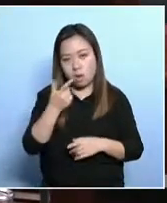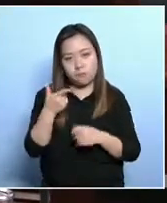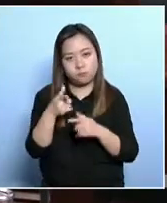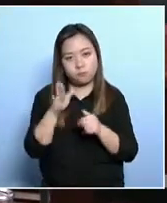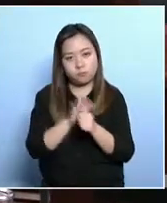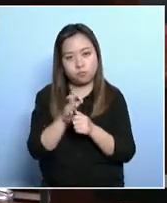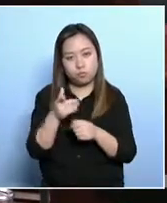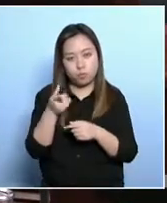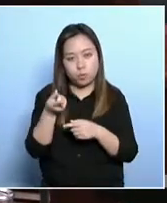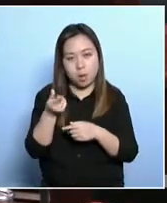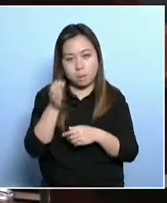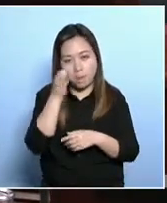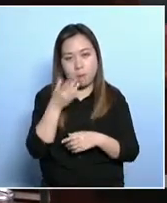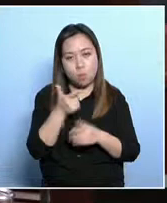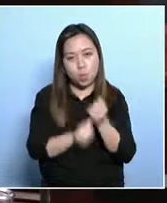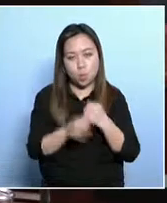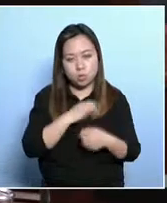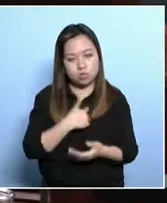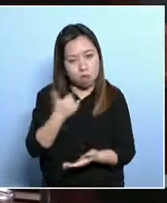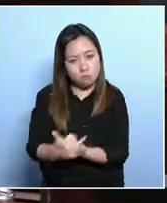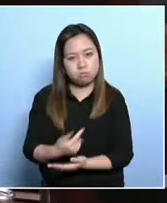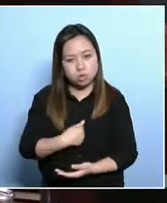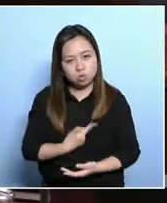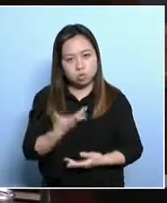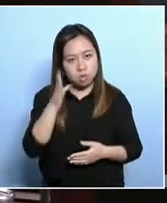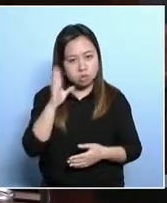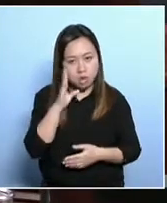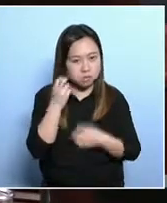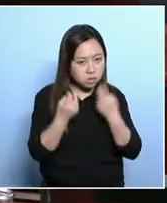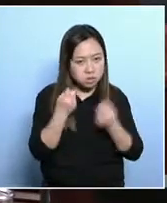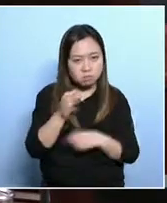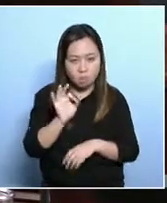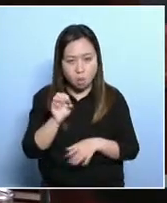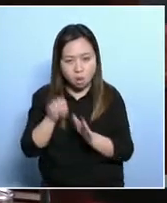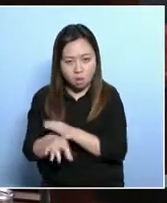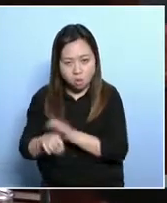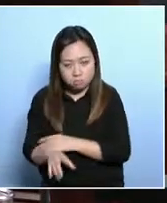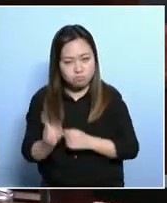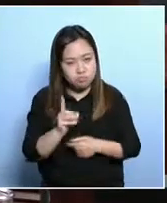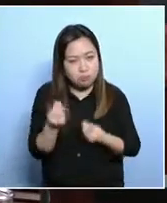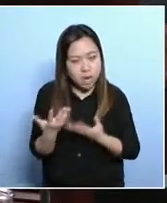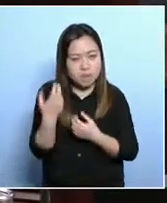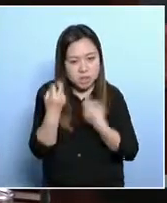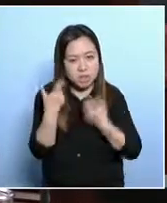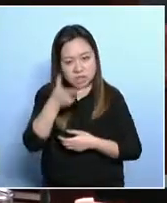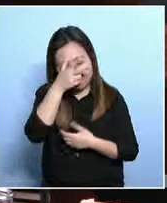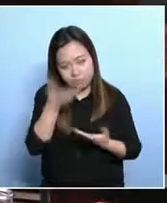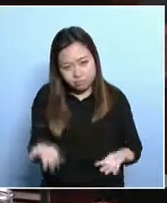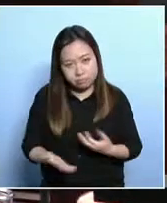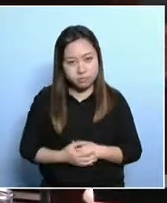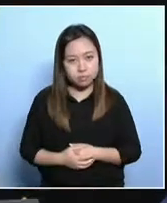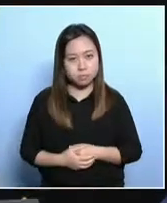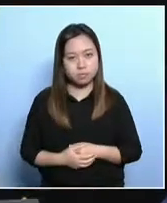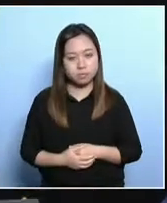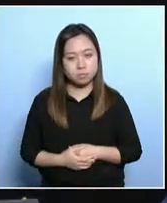than half actually benefited. Now, the Commission on Poverty, they don't